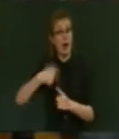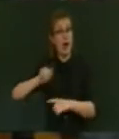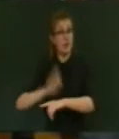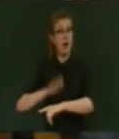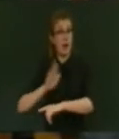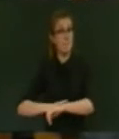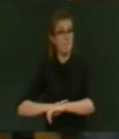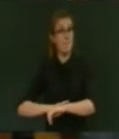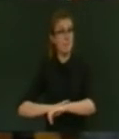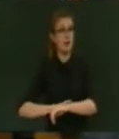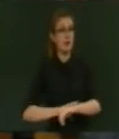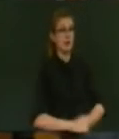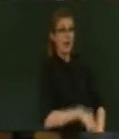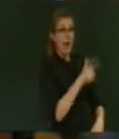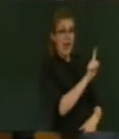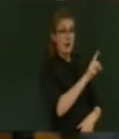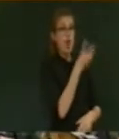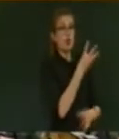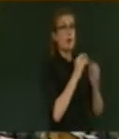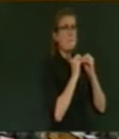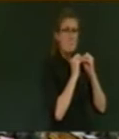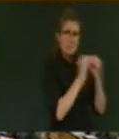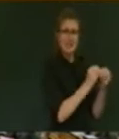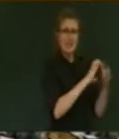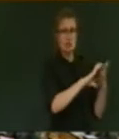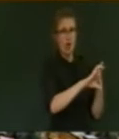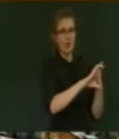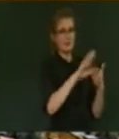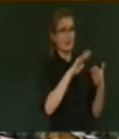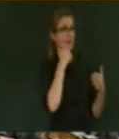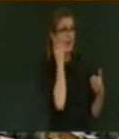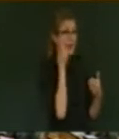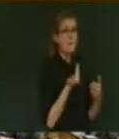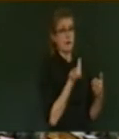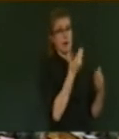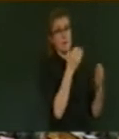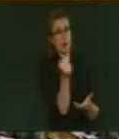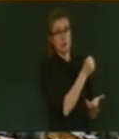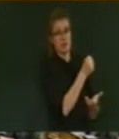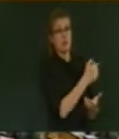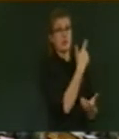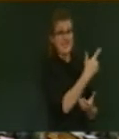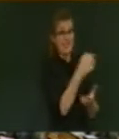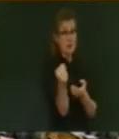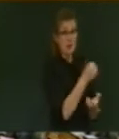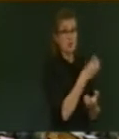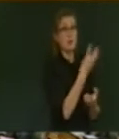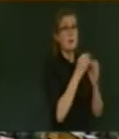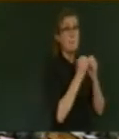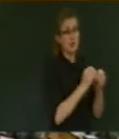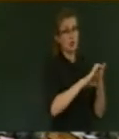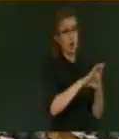$3 billion in each of their seven budgets. Mr Speaker, when nationals in office,